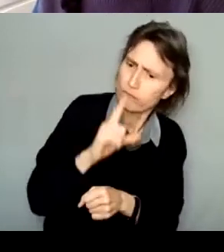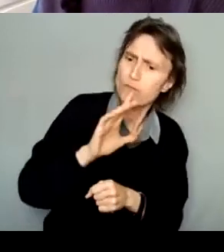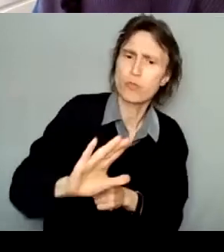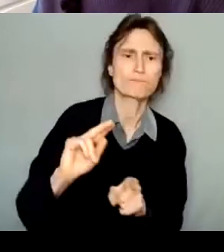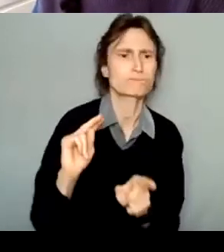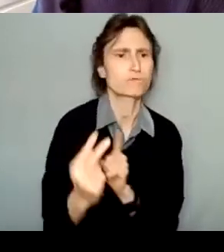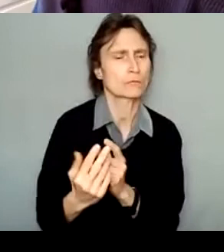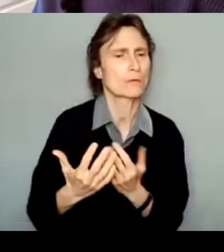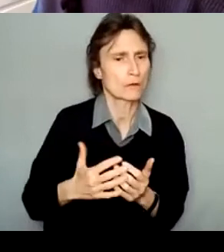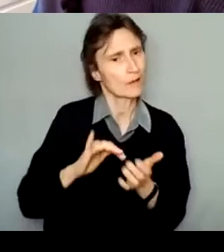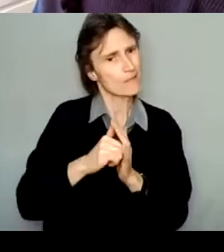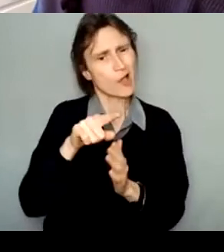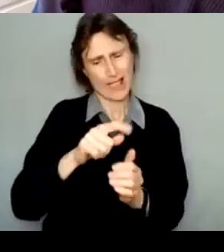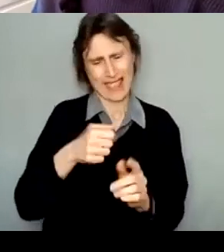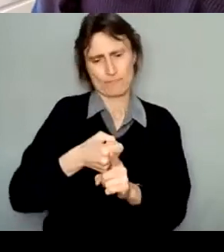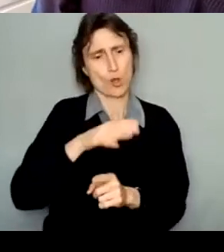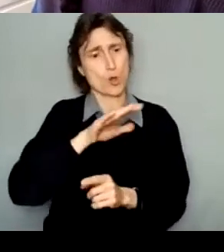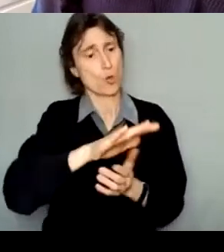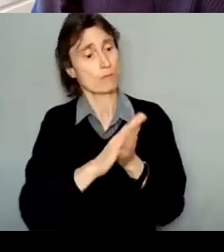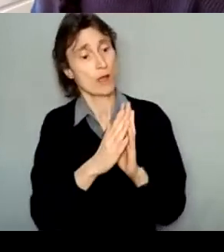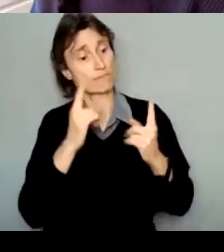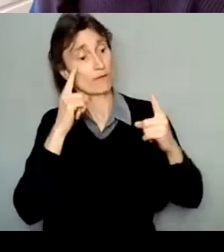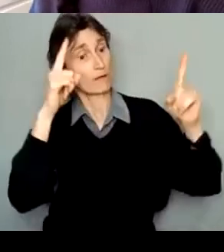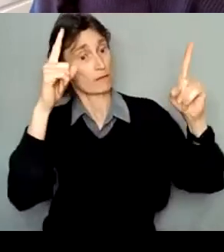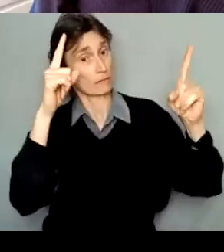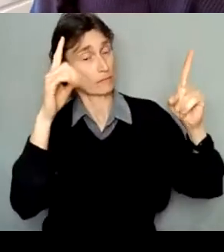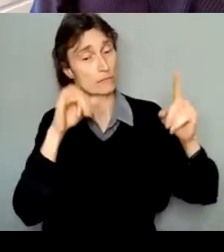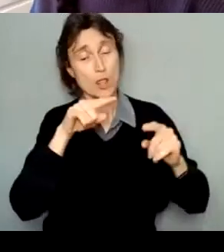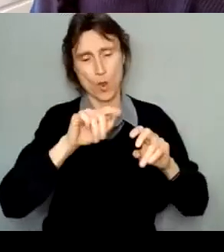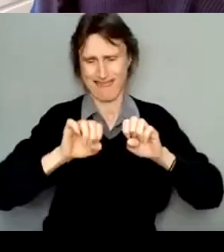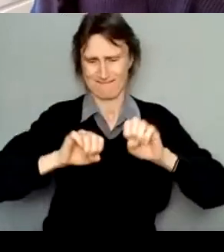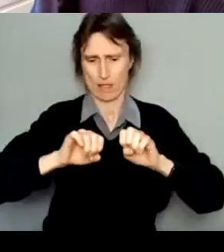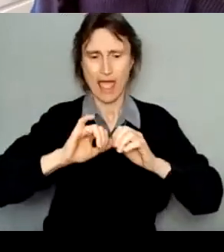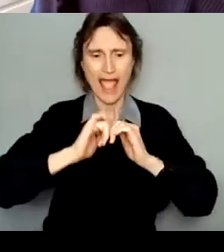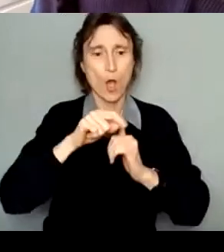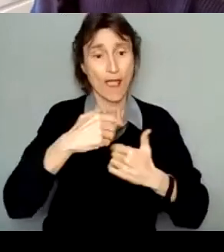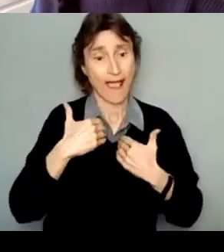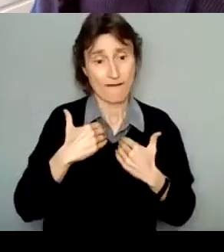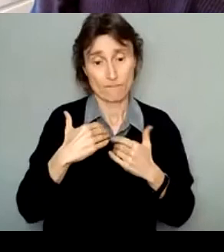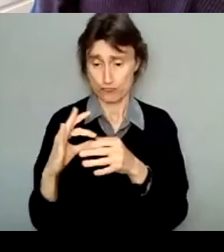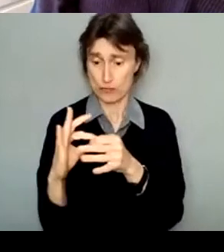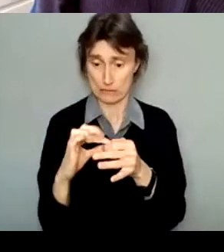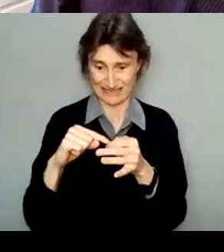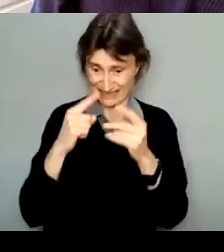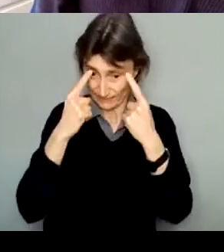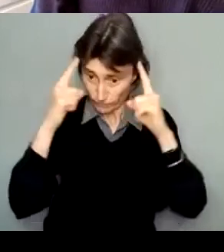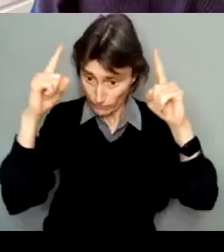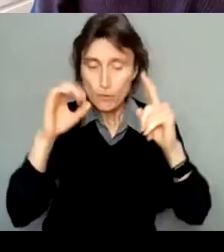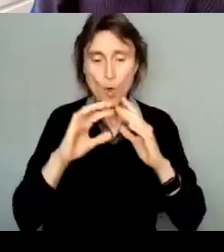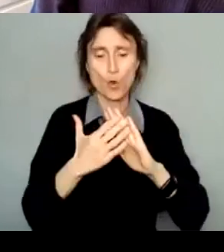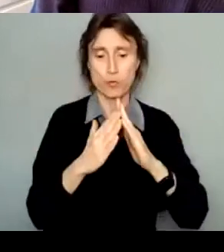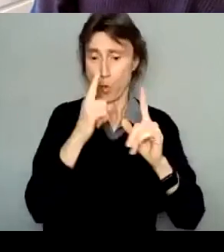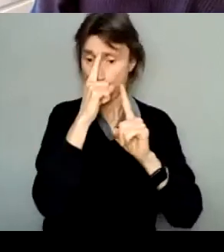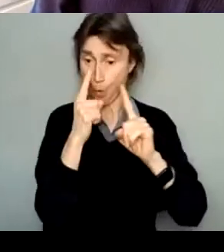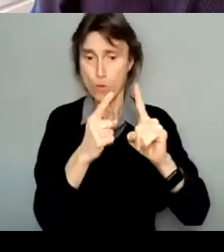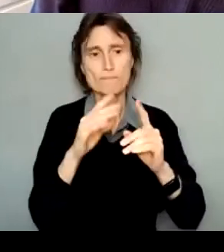of success might look like. Evaluating the success of your relationships or your community goals must be meaningful to